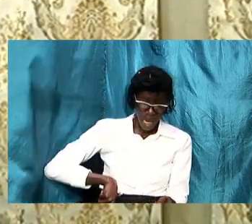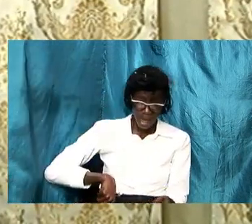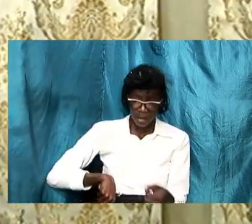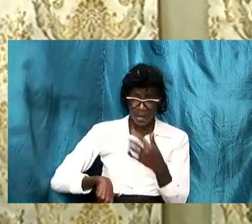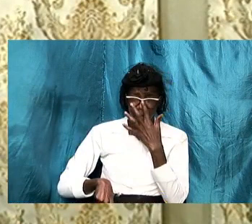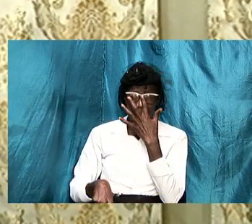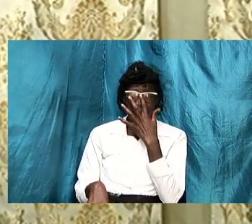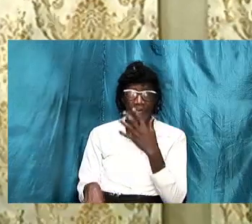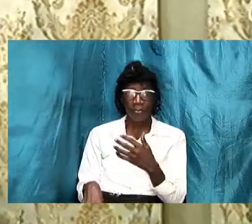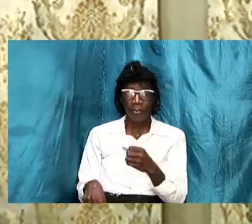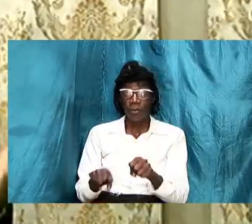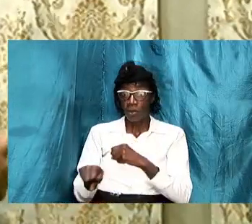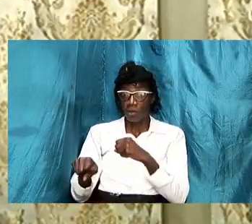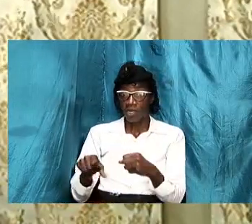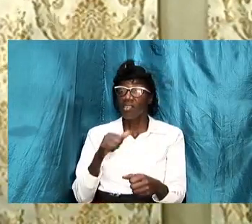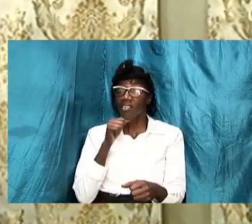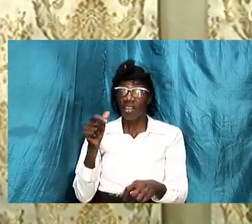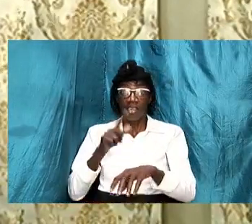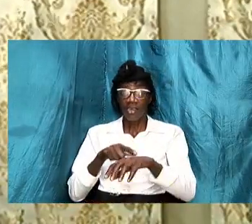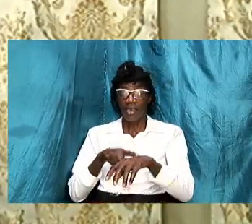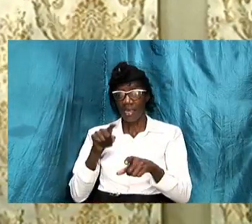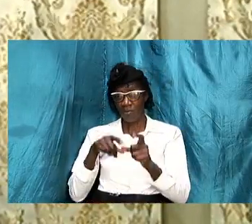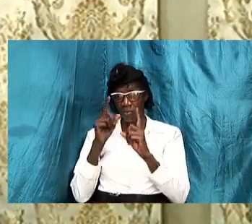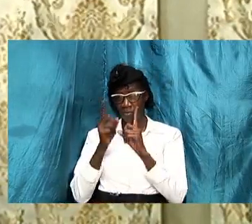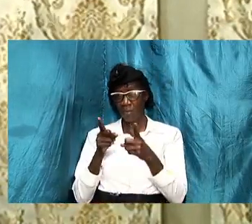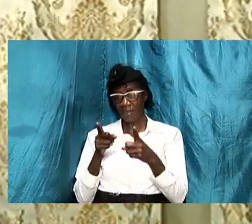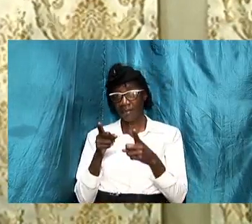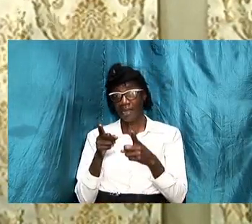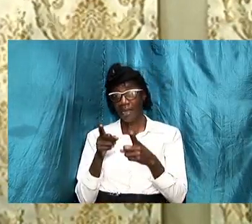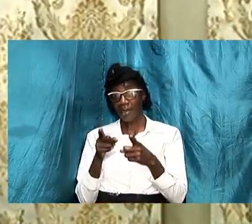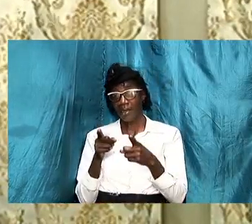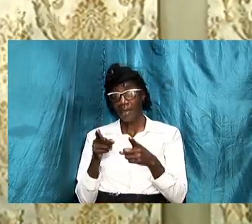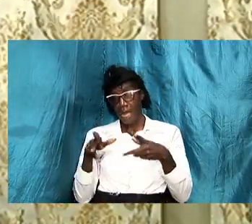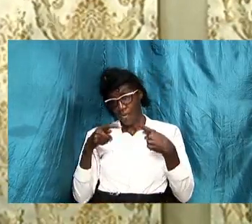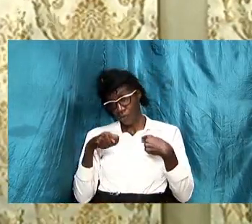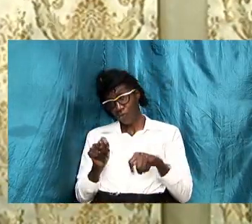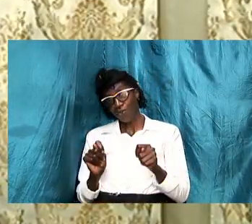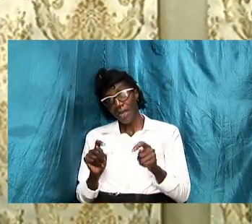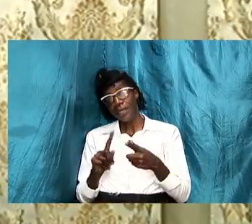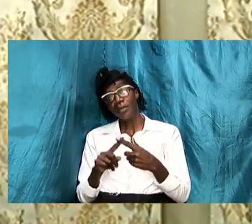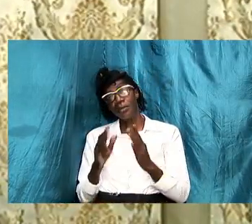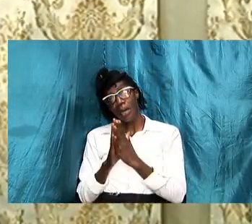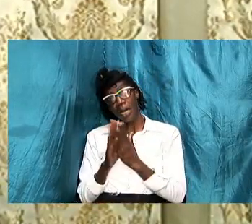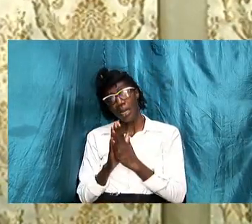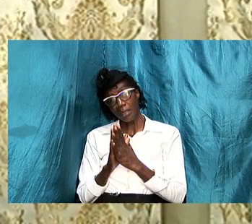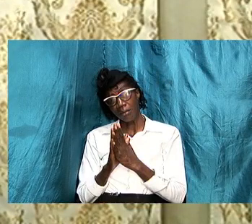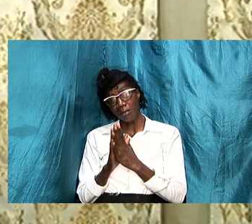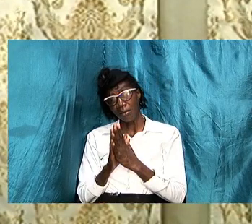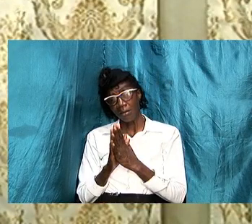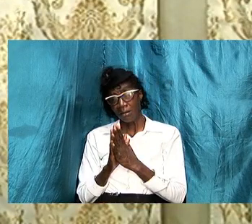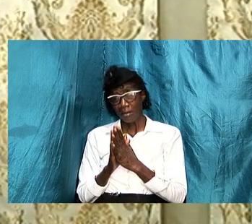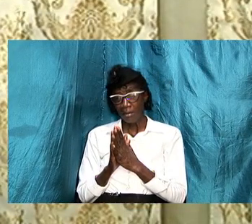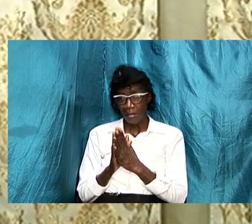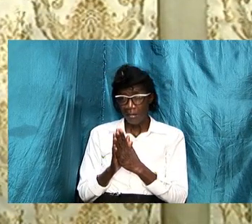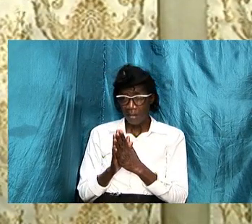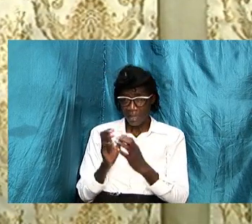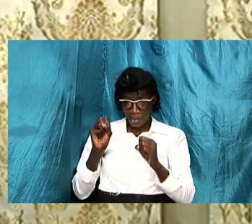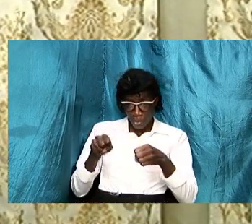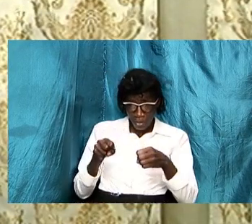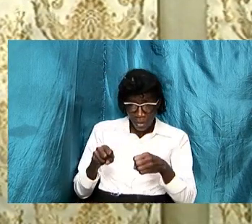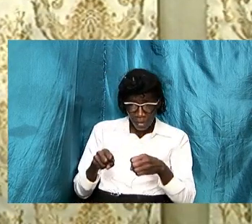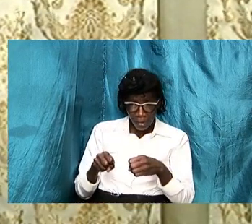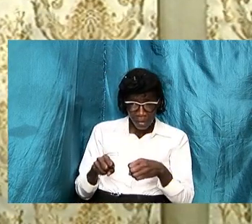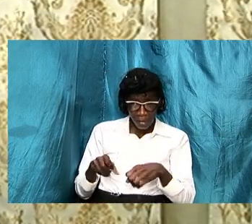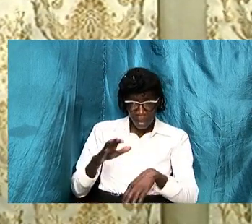so this is not the time to question and to try to cast aspersions on the words of almighty